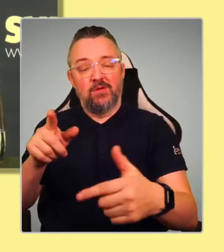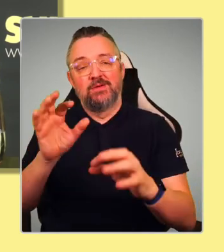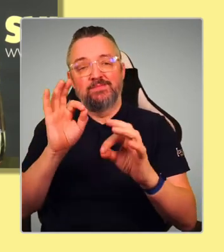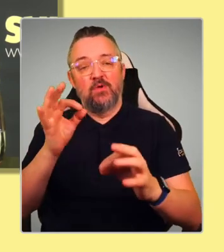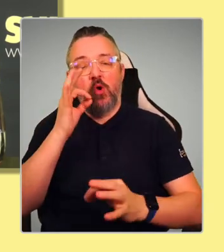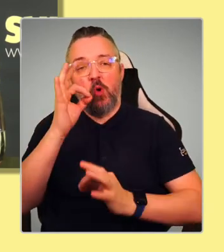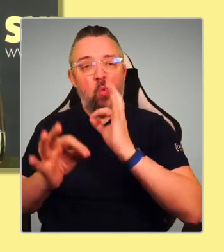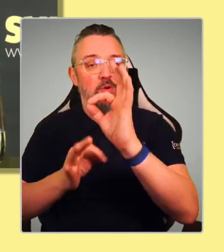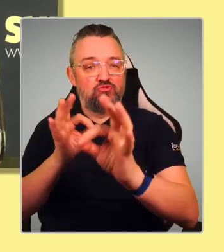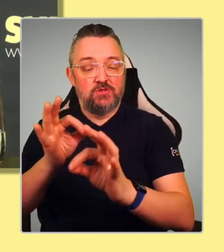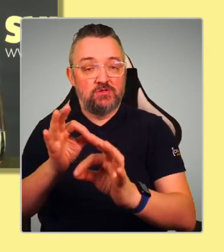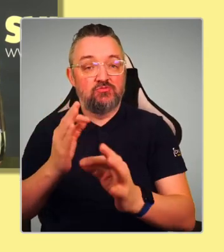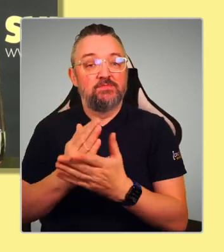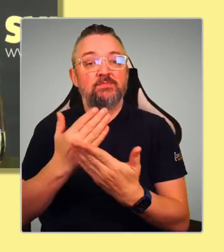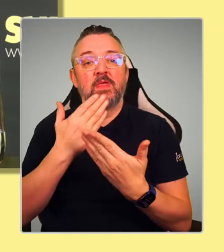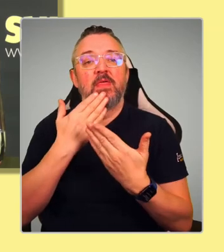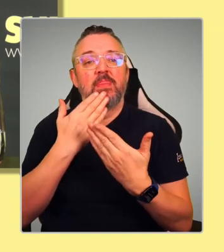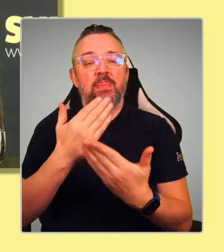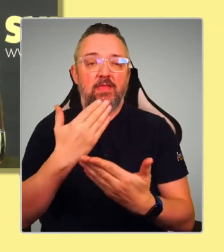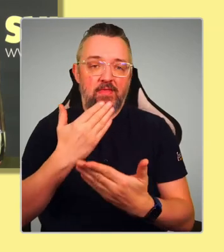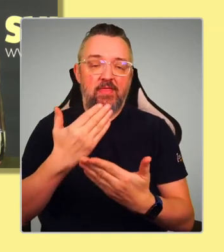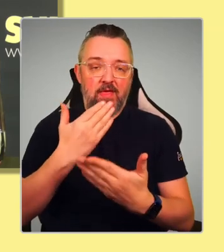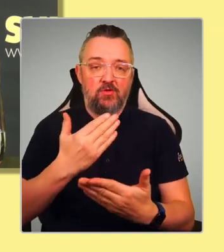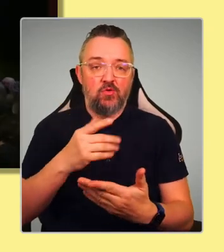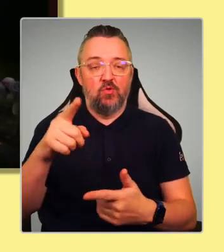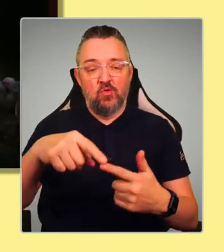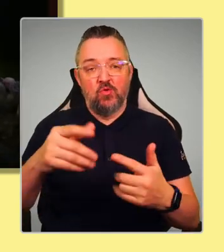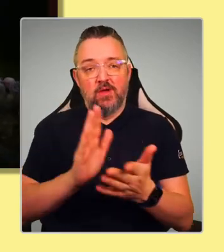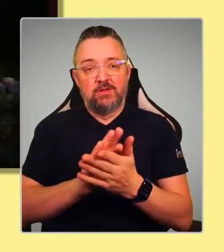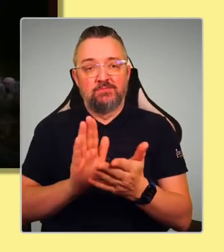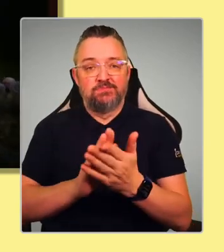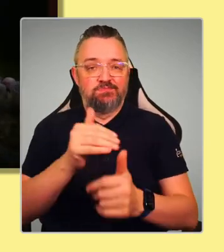my thanks to you and I think you deserve a round of applause too.